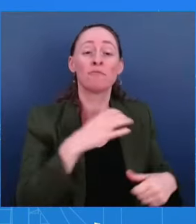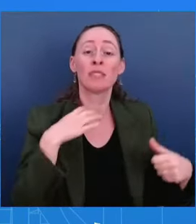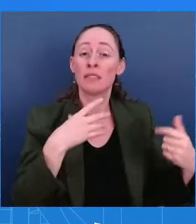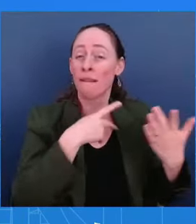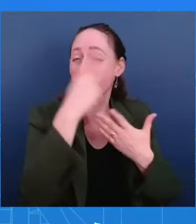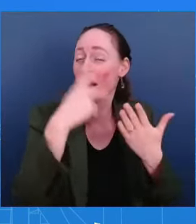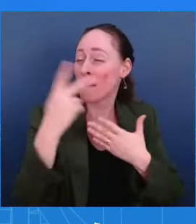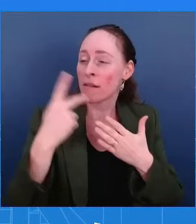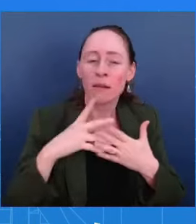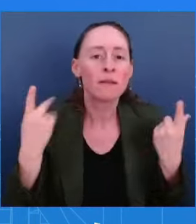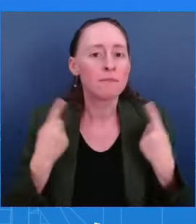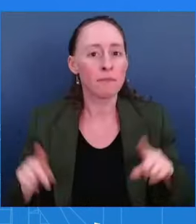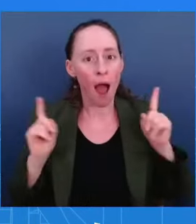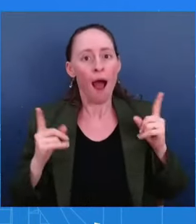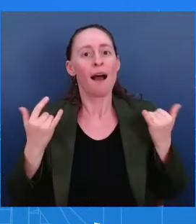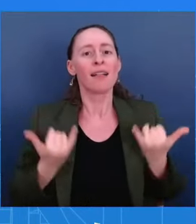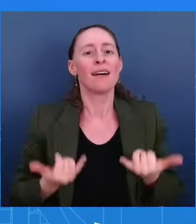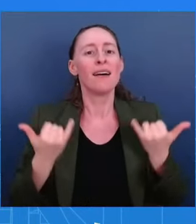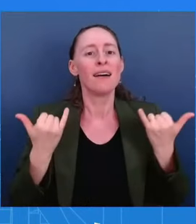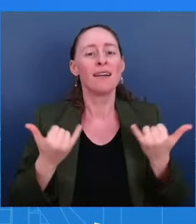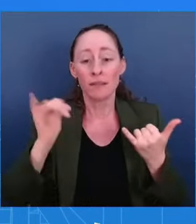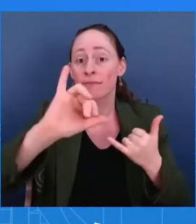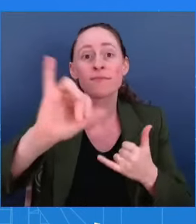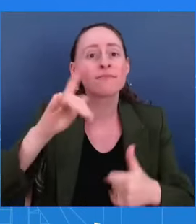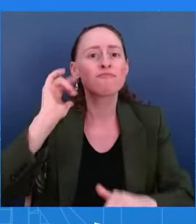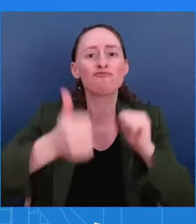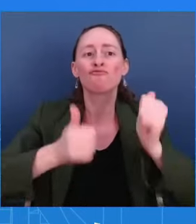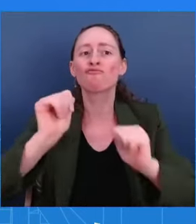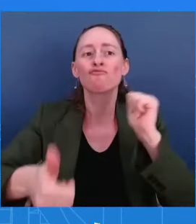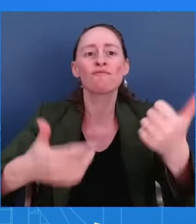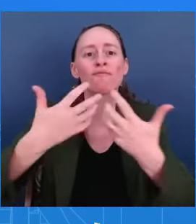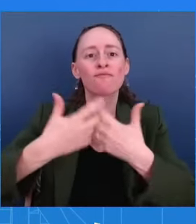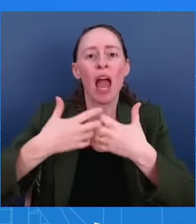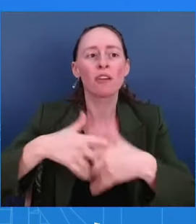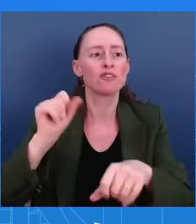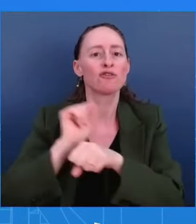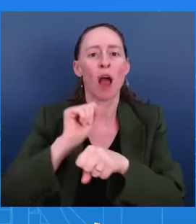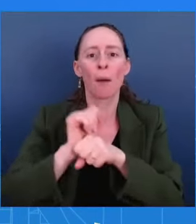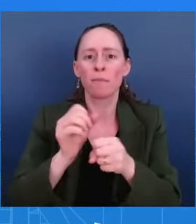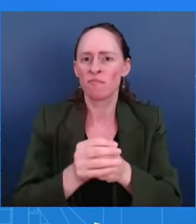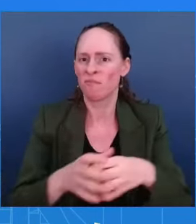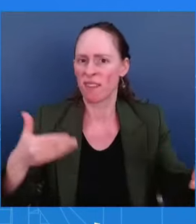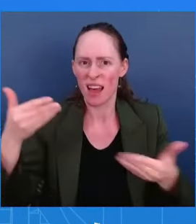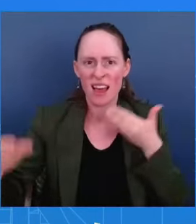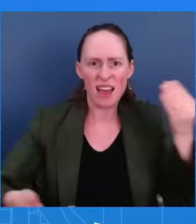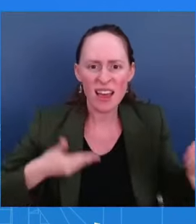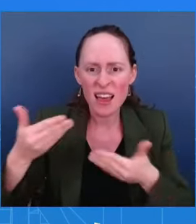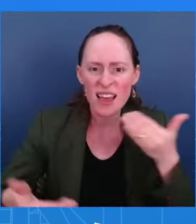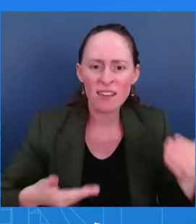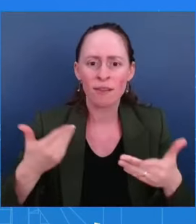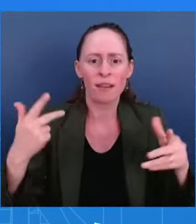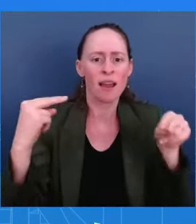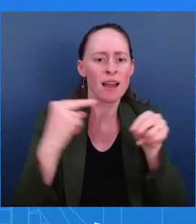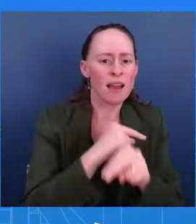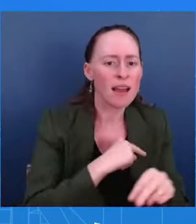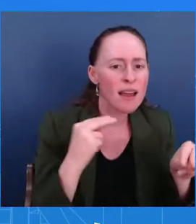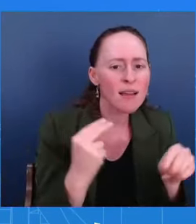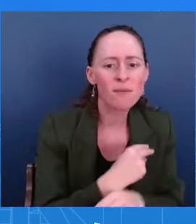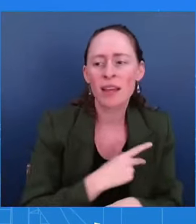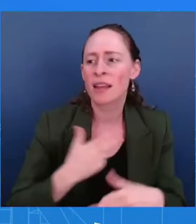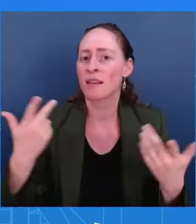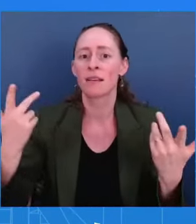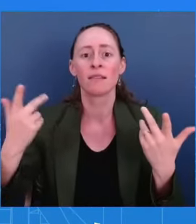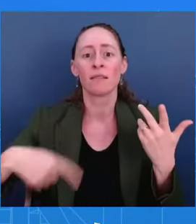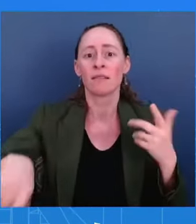is being rebuilt. Violent crimes is at a low, 50-year low. Matter of fact, the last president in his